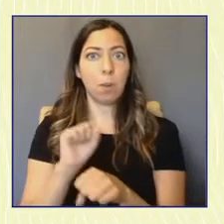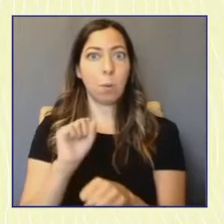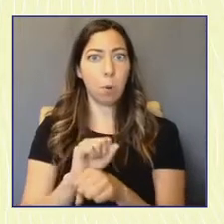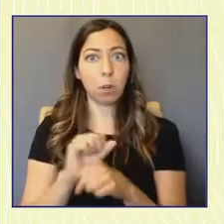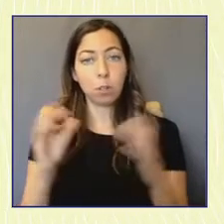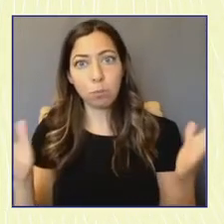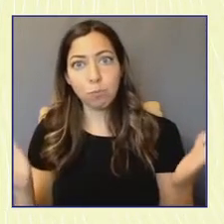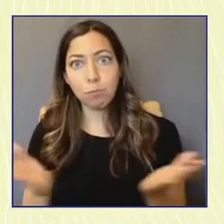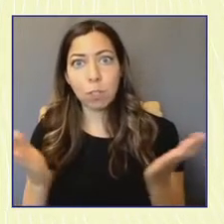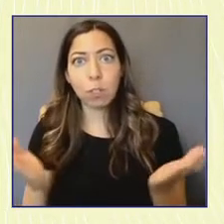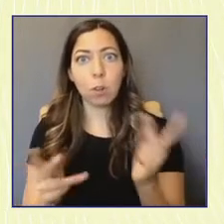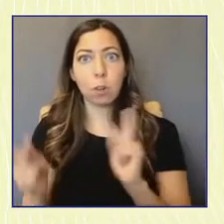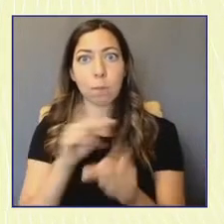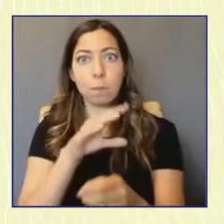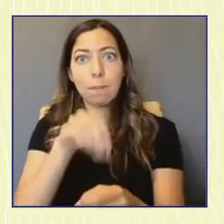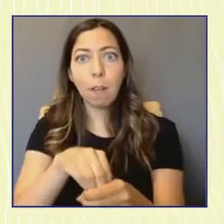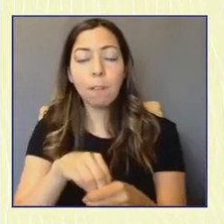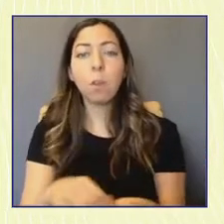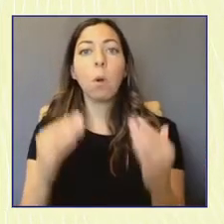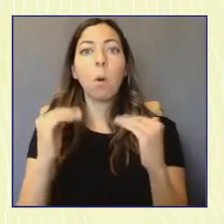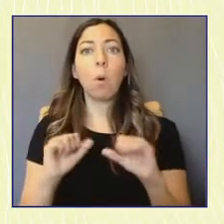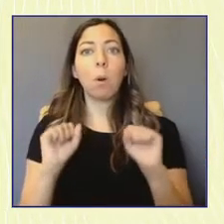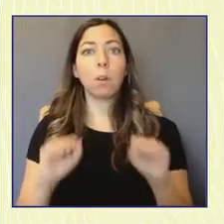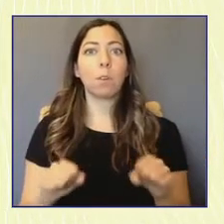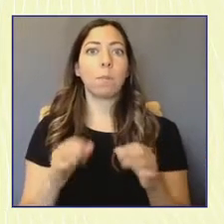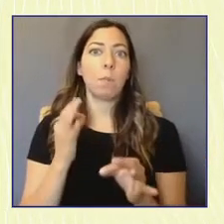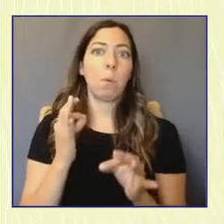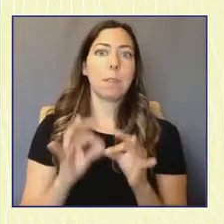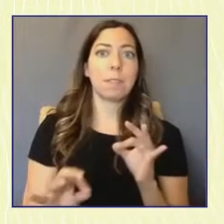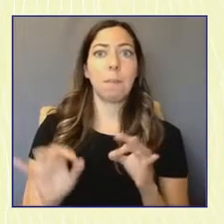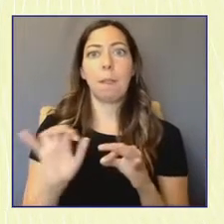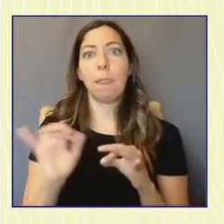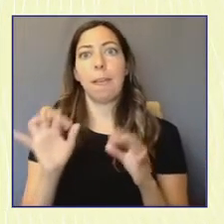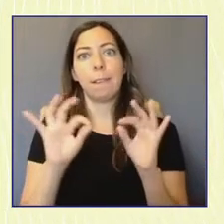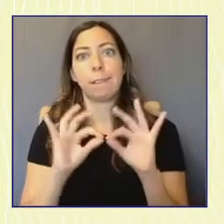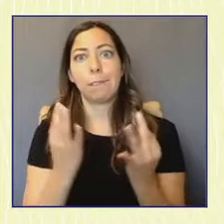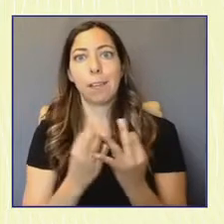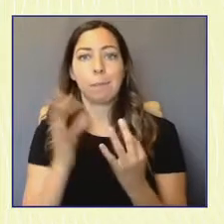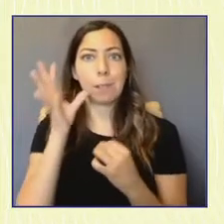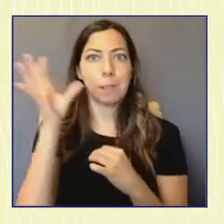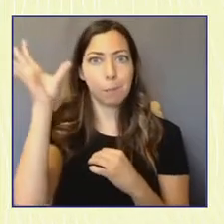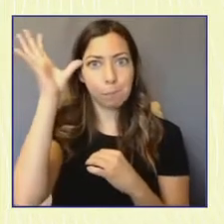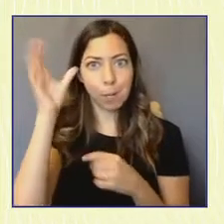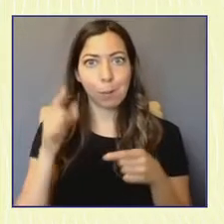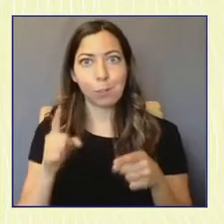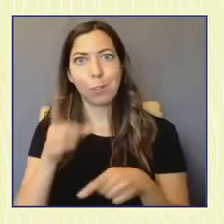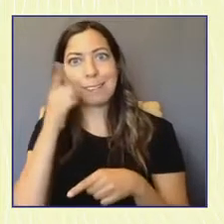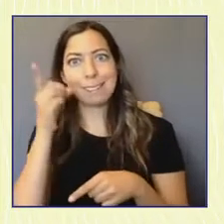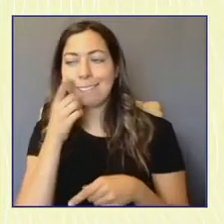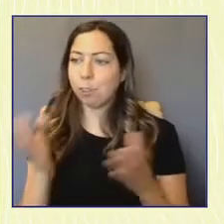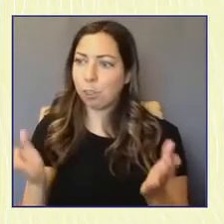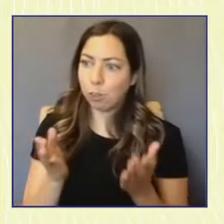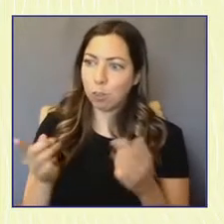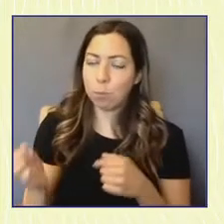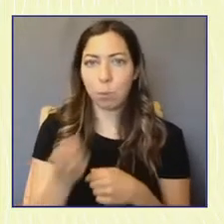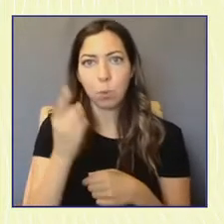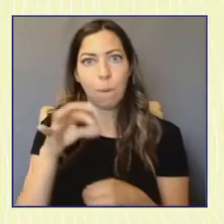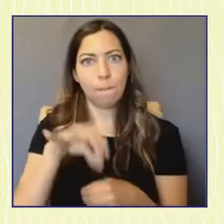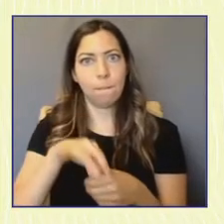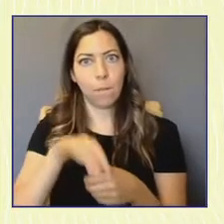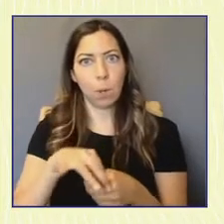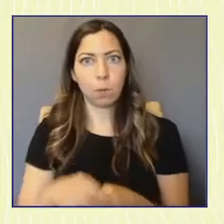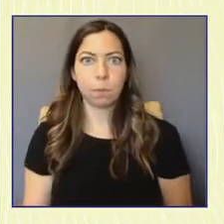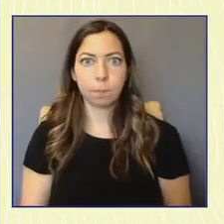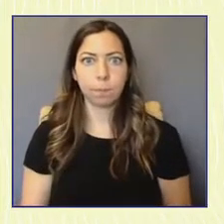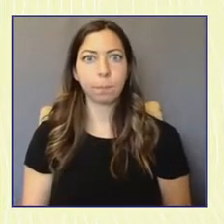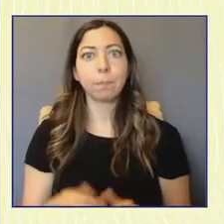place around the dinner table with parents, siblings, and other family members, encouraging young people's interest and curiosity about voting. Each institution and each